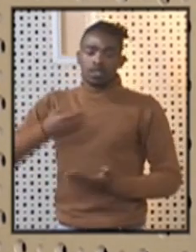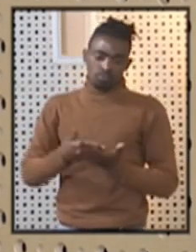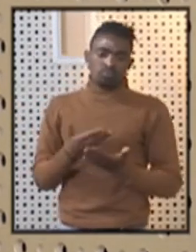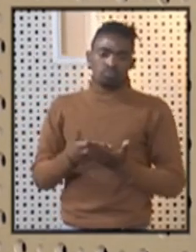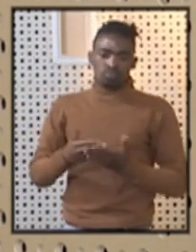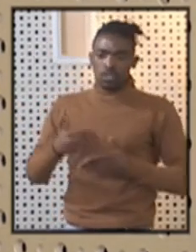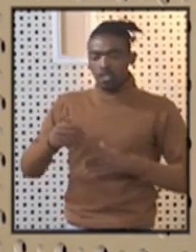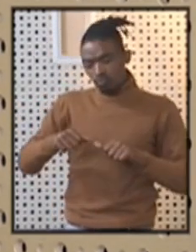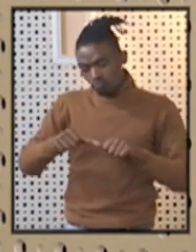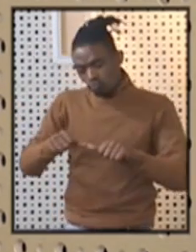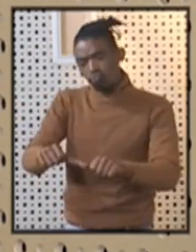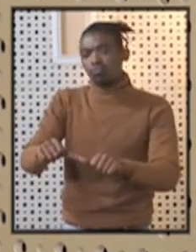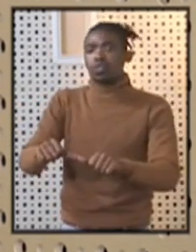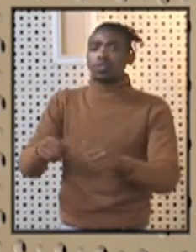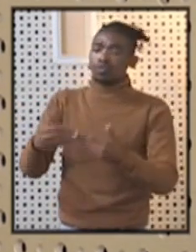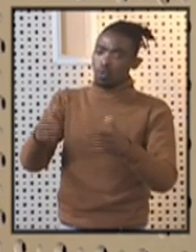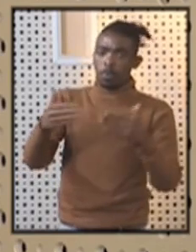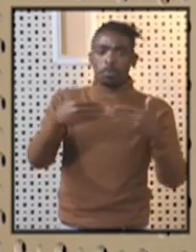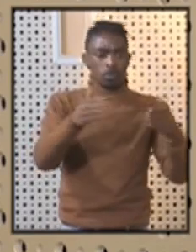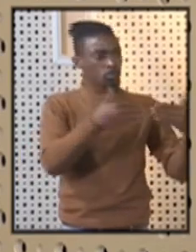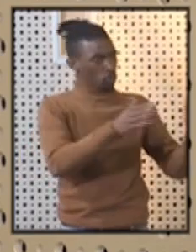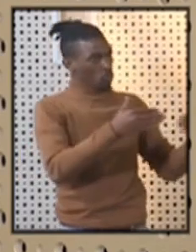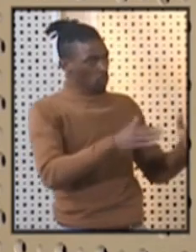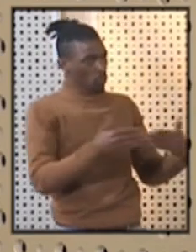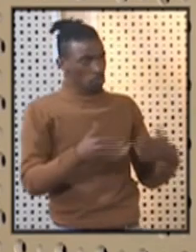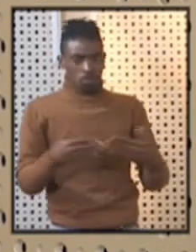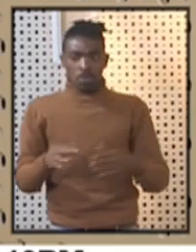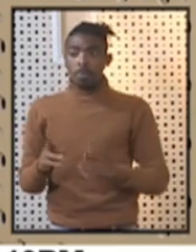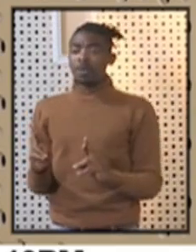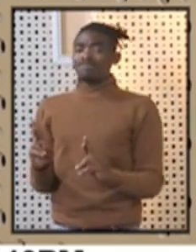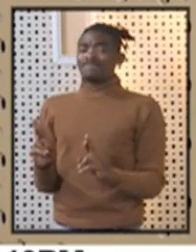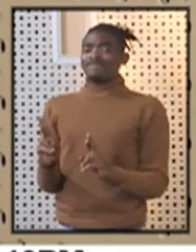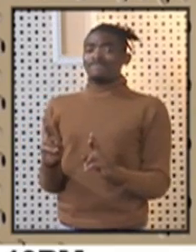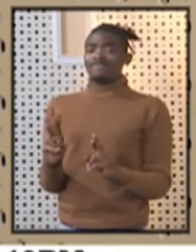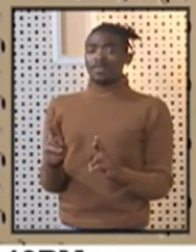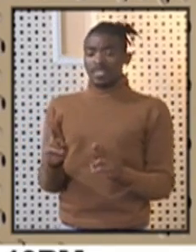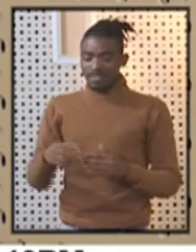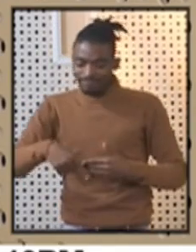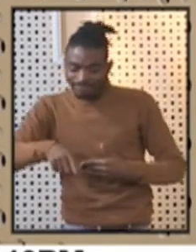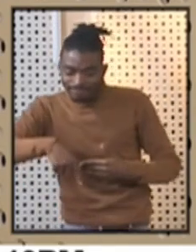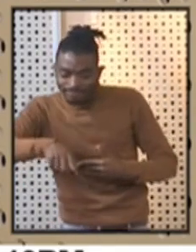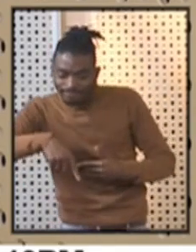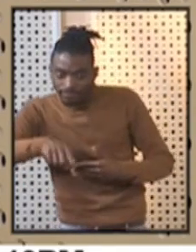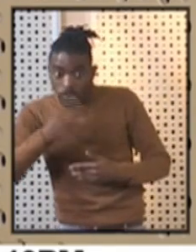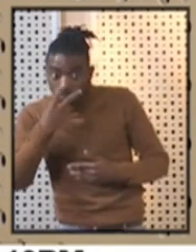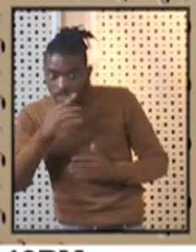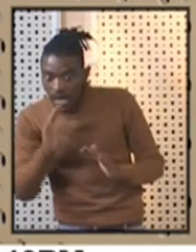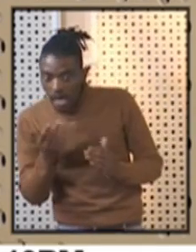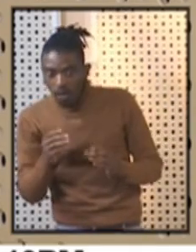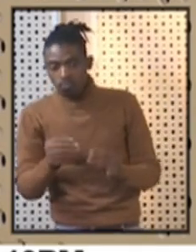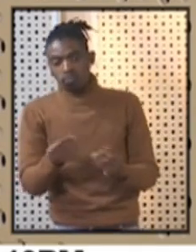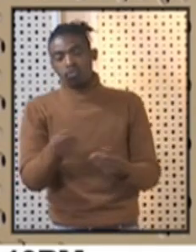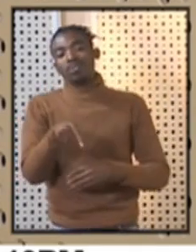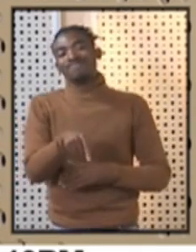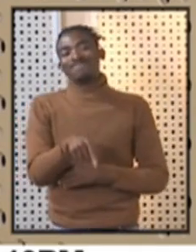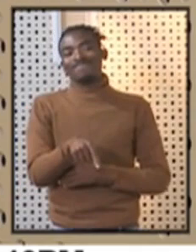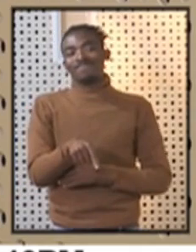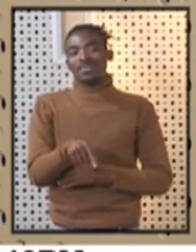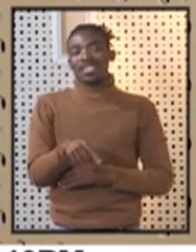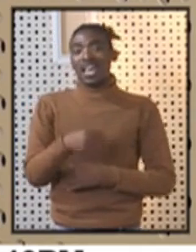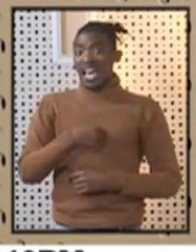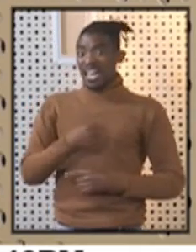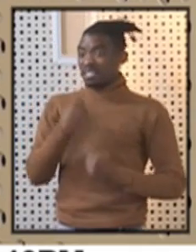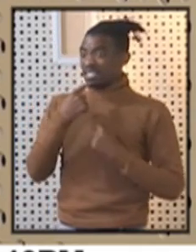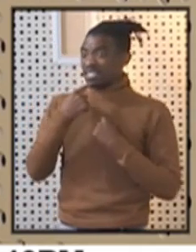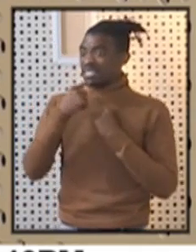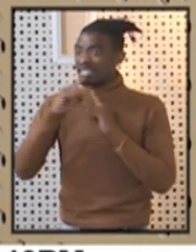the preparations. So we are hoping that in the coming few days, we'll be able to see the regulations coming out. I would not be able to give the